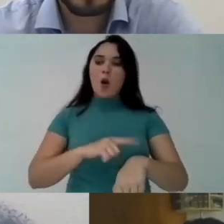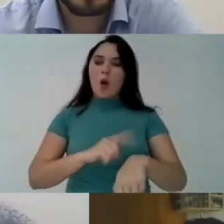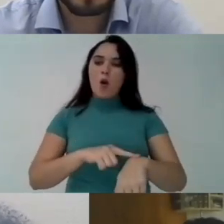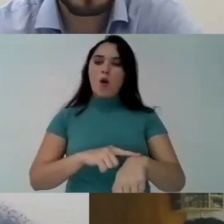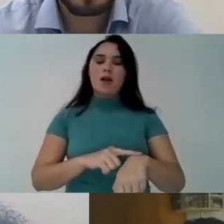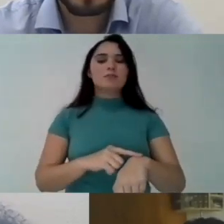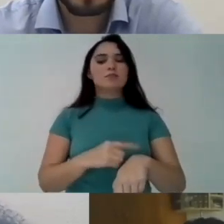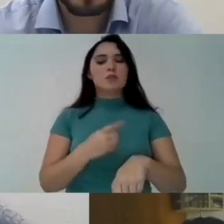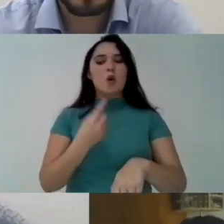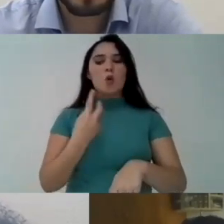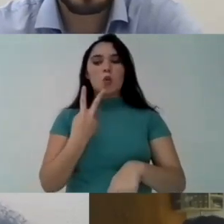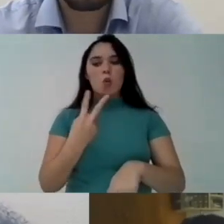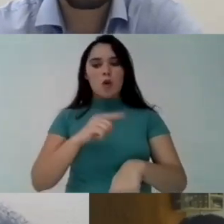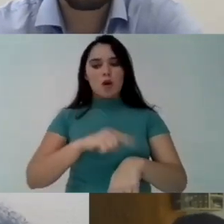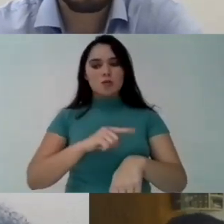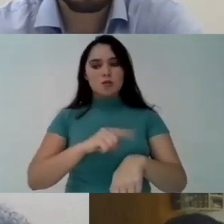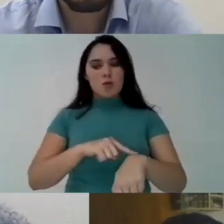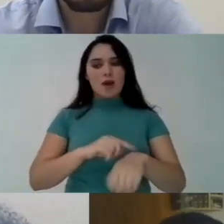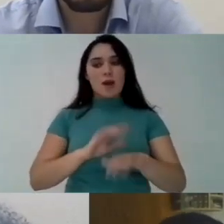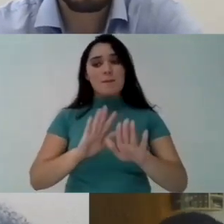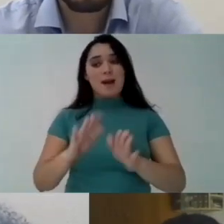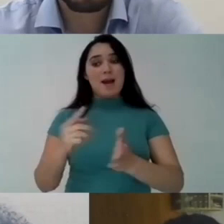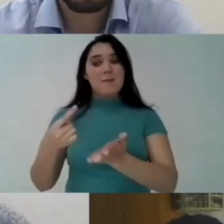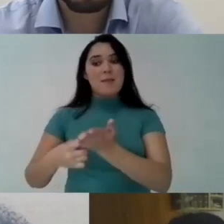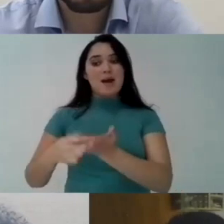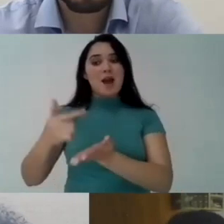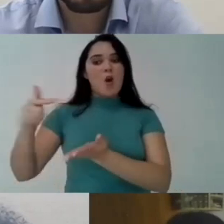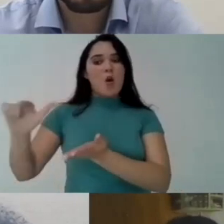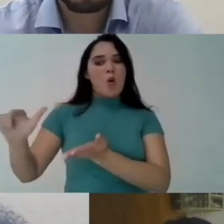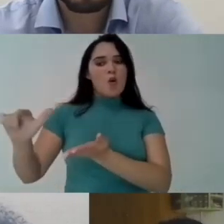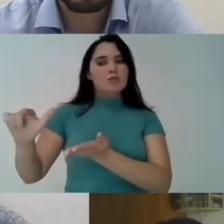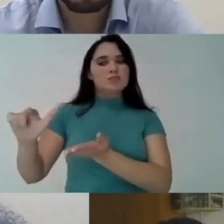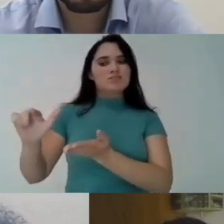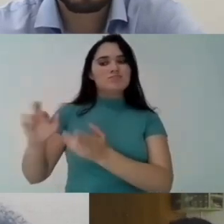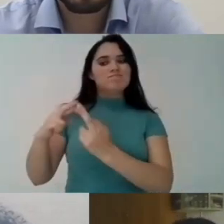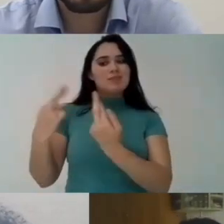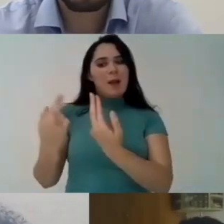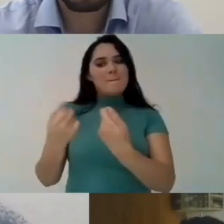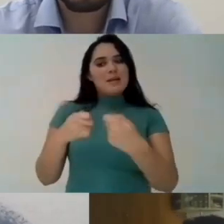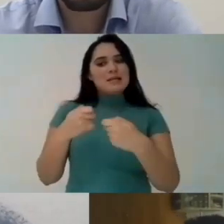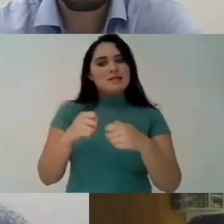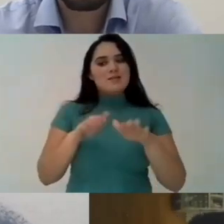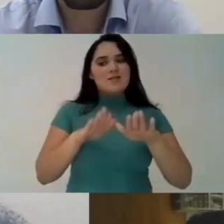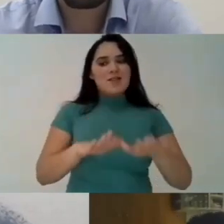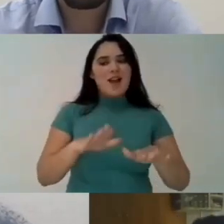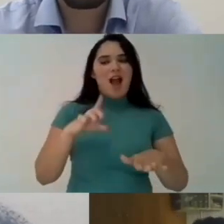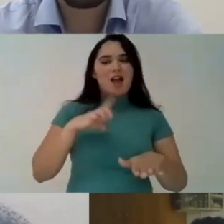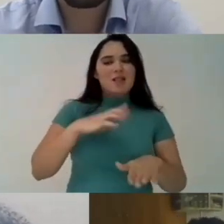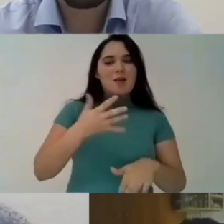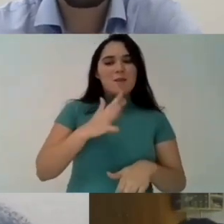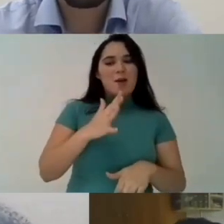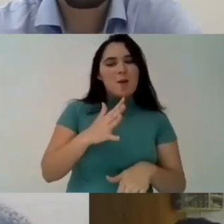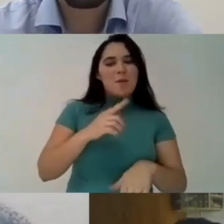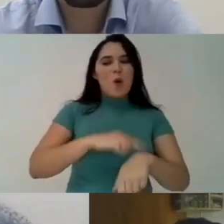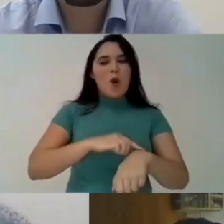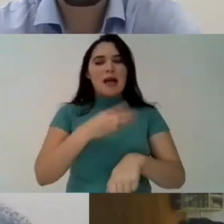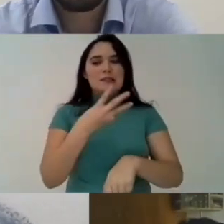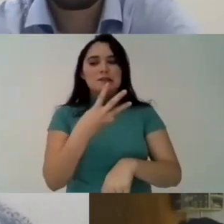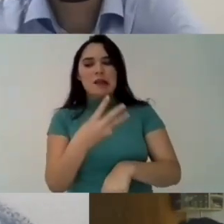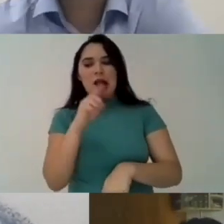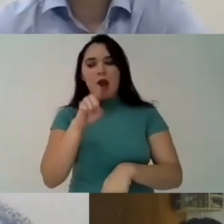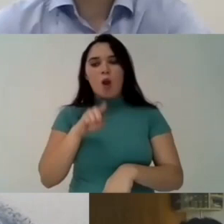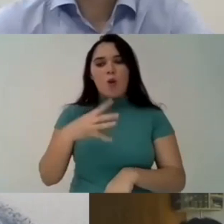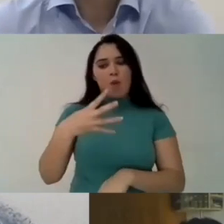at 13 30 30 so 1 30 pm and i have a commitment